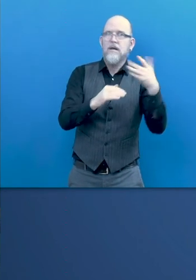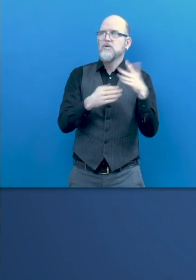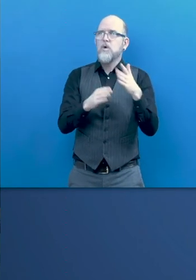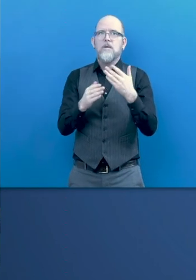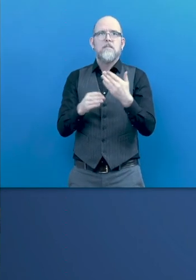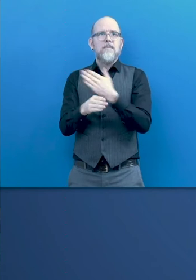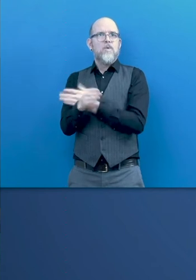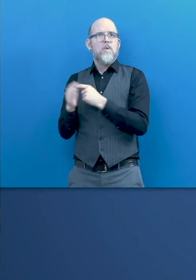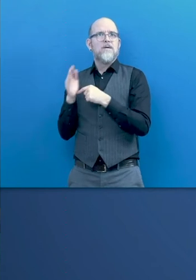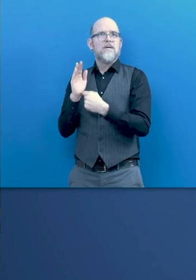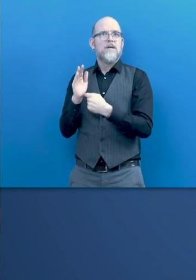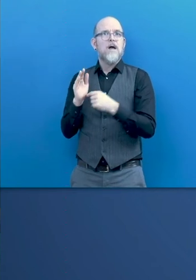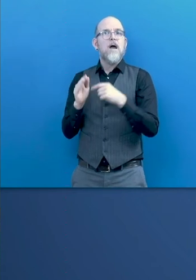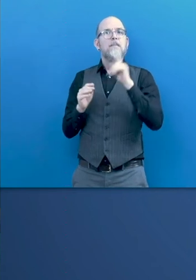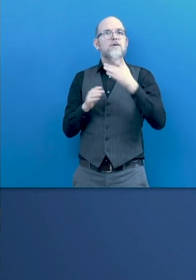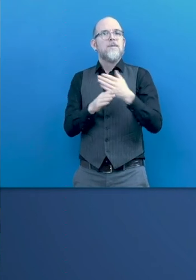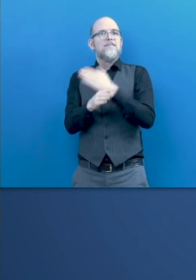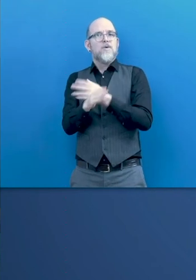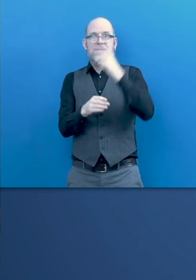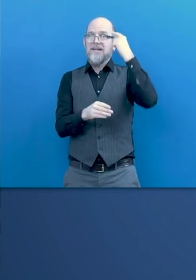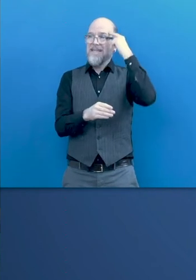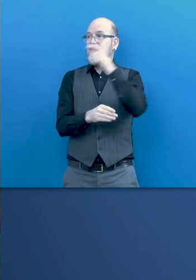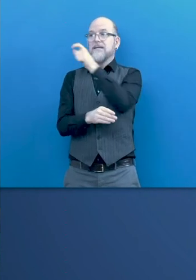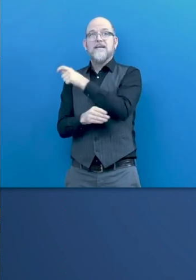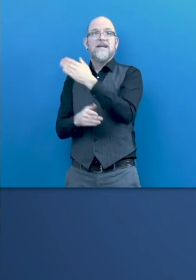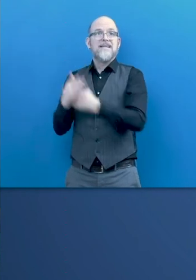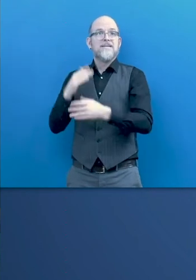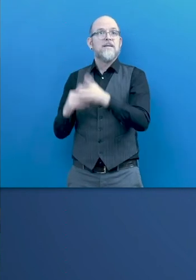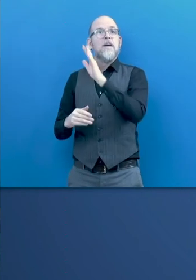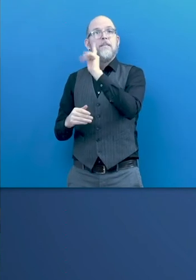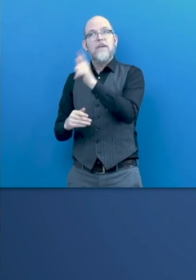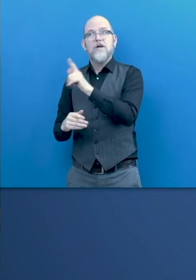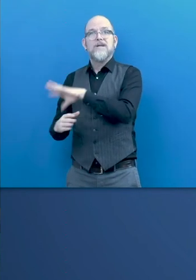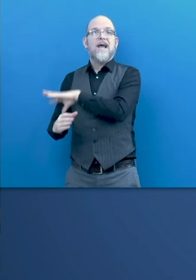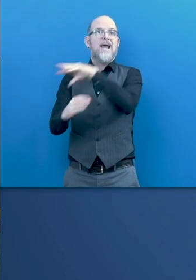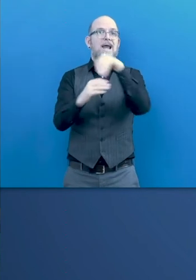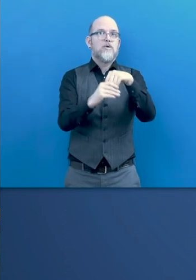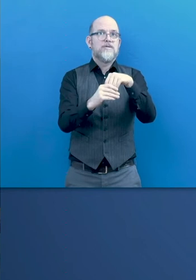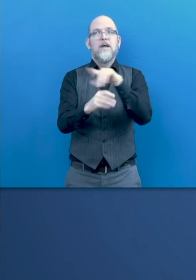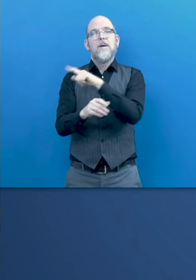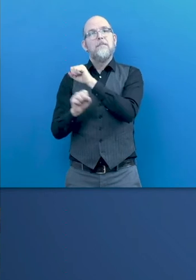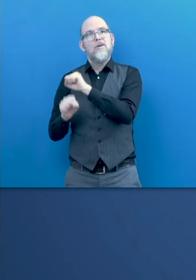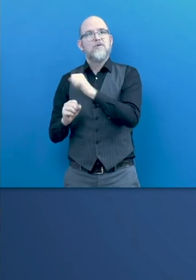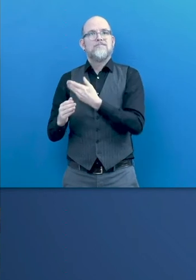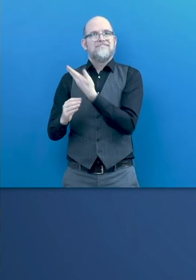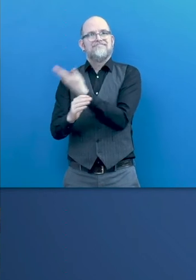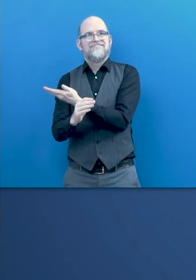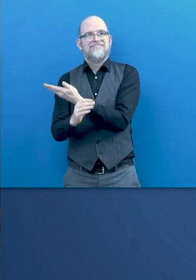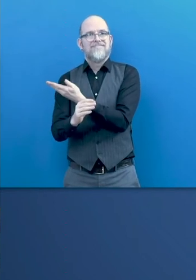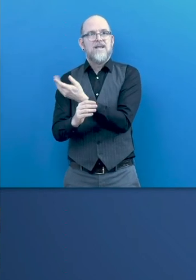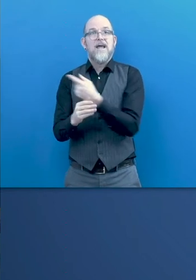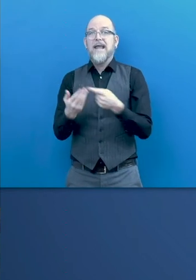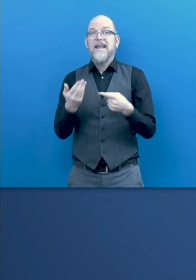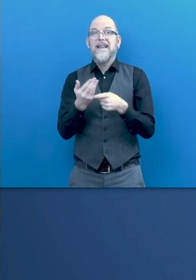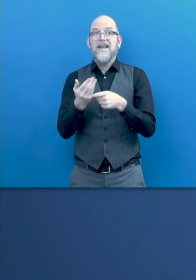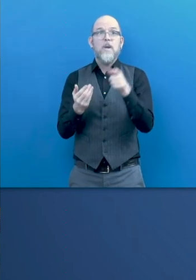people with disabilities to ensure their inclusion. And that this same technology does not pose a new